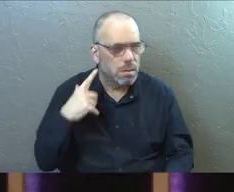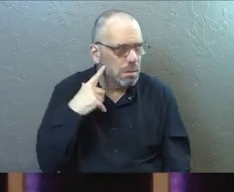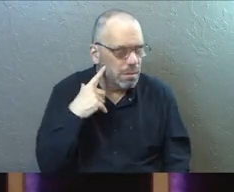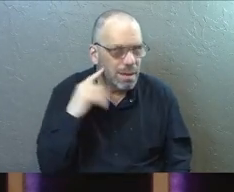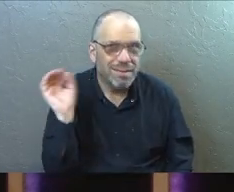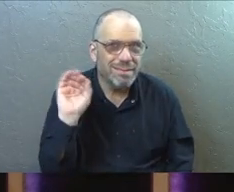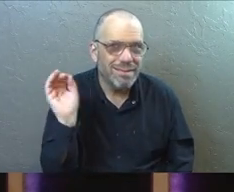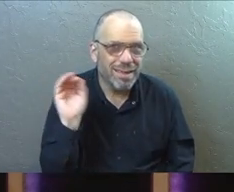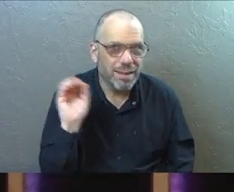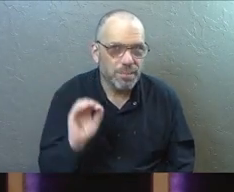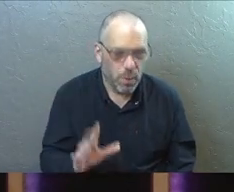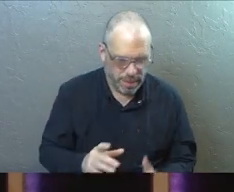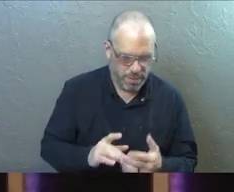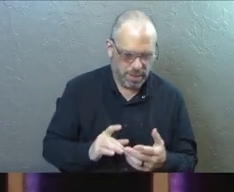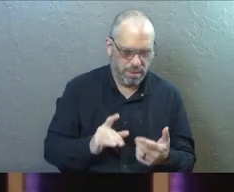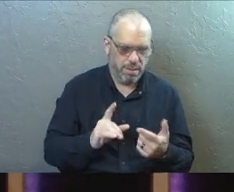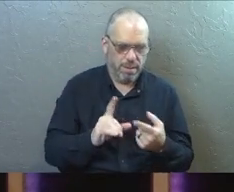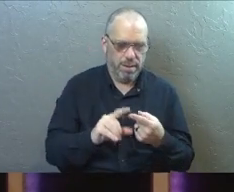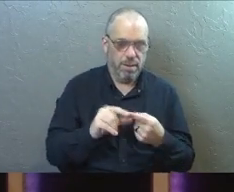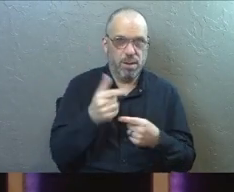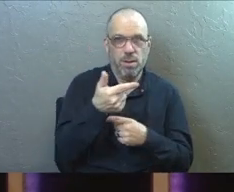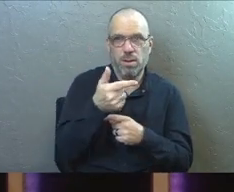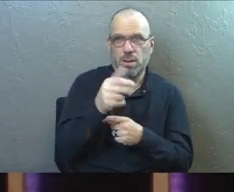So let's start with grace for a second.